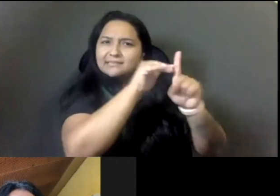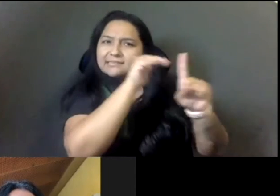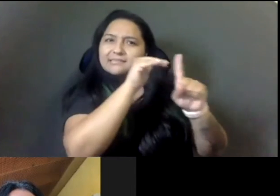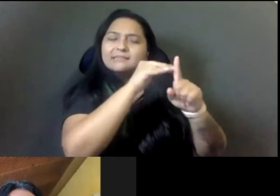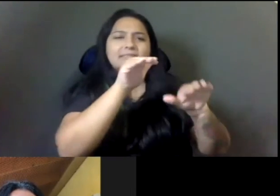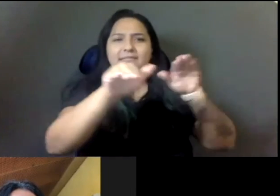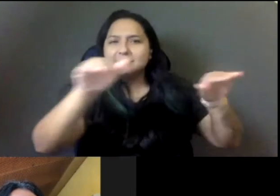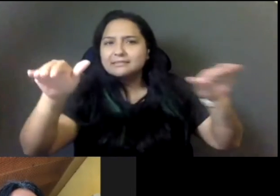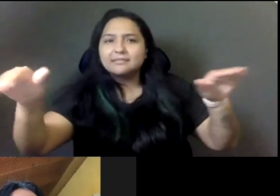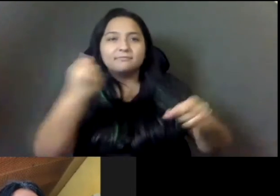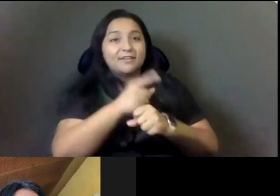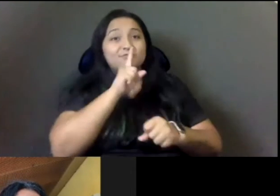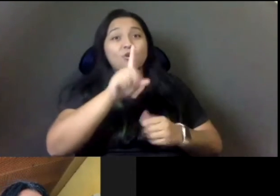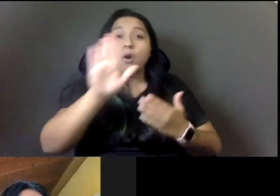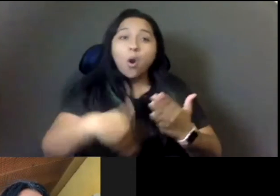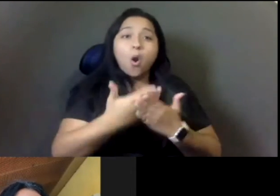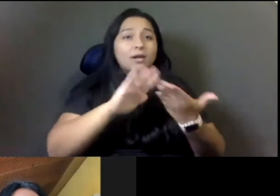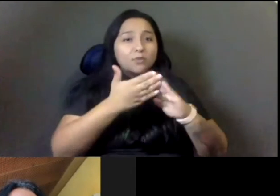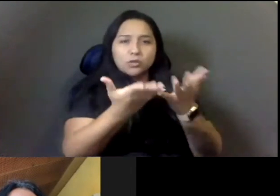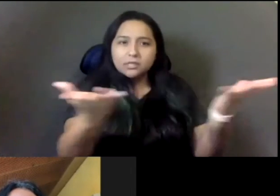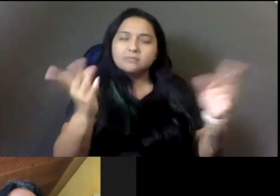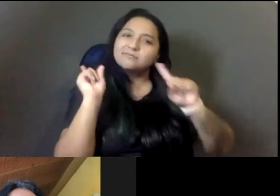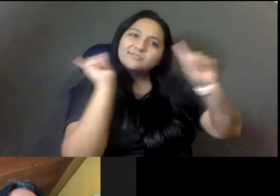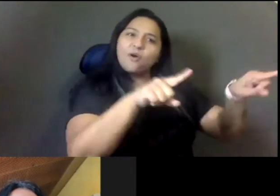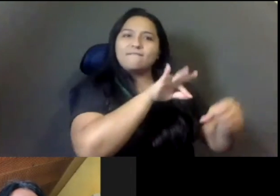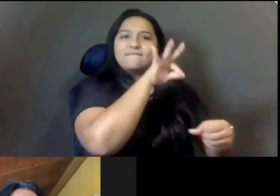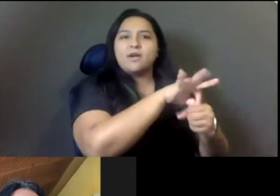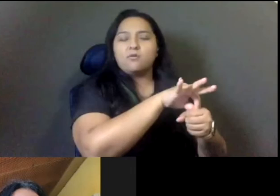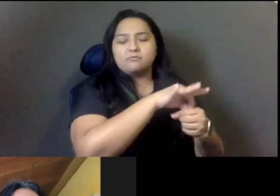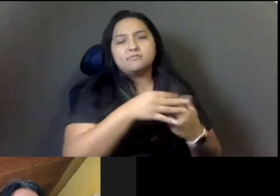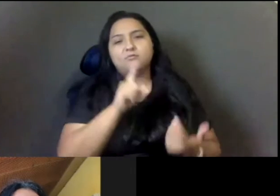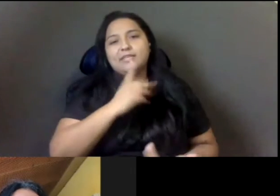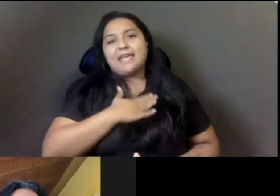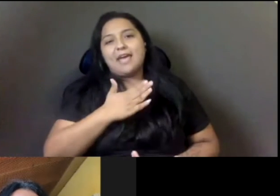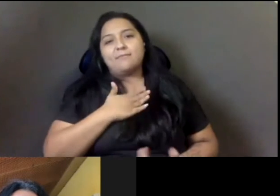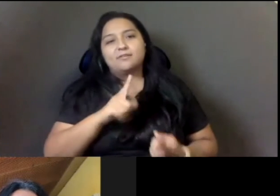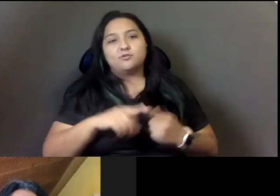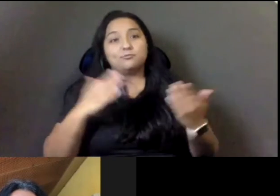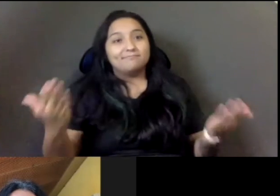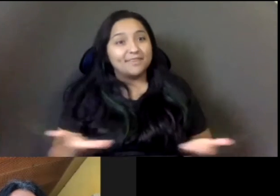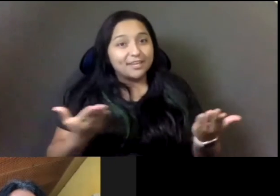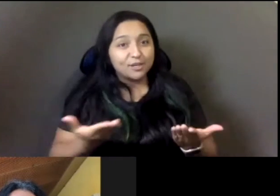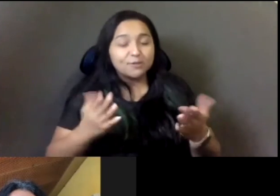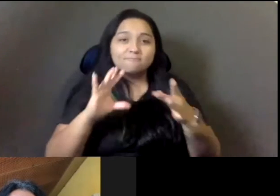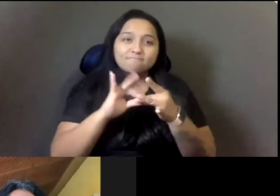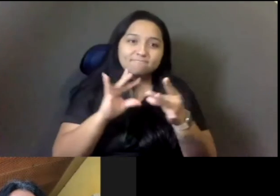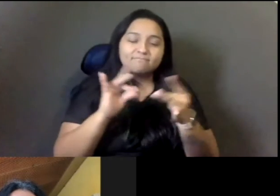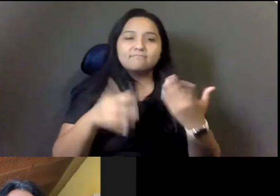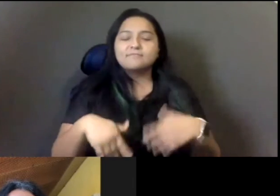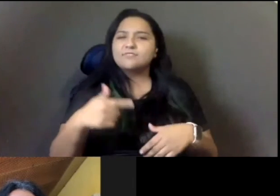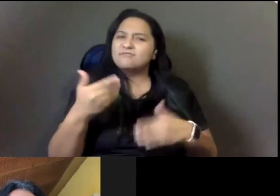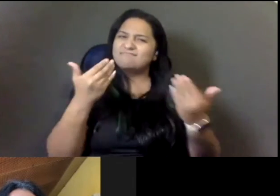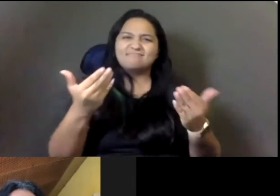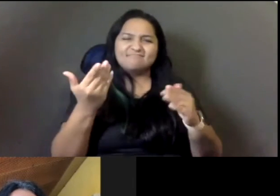communities get out and vote. So I am, um, so happy to be here and let's go win this and, and fight, um, these,